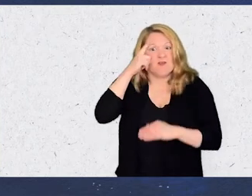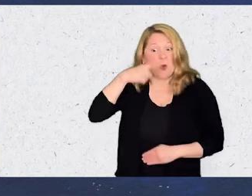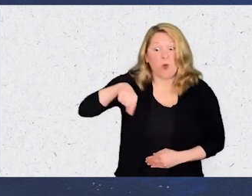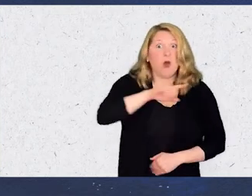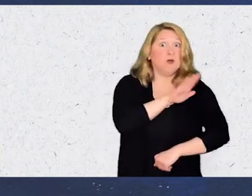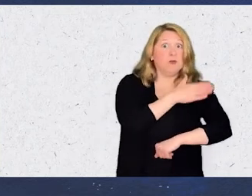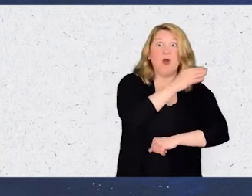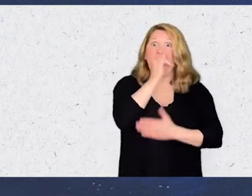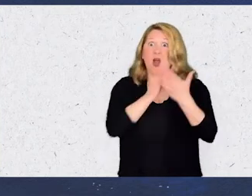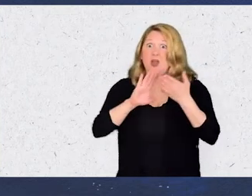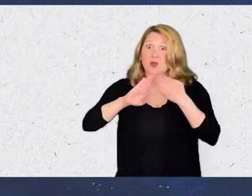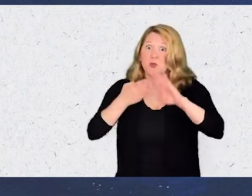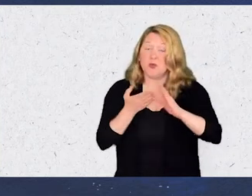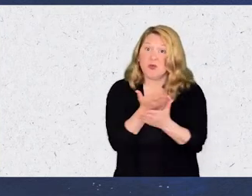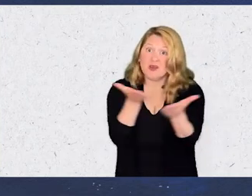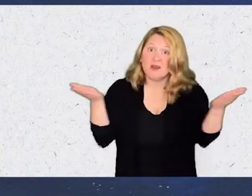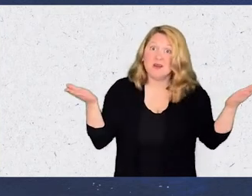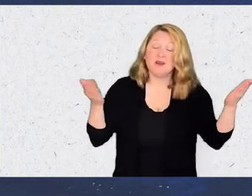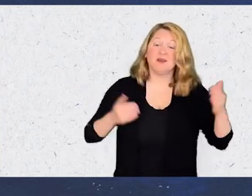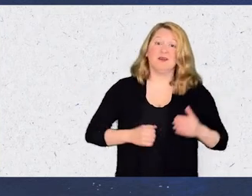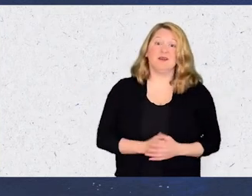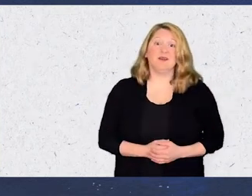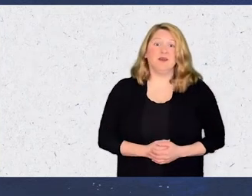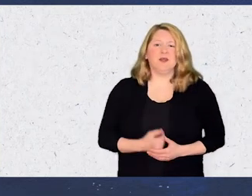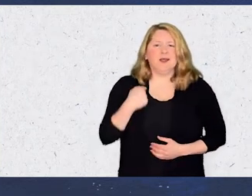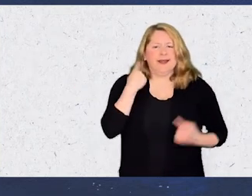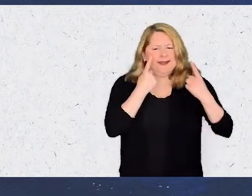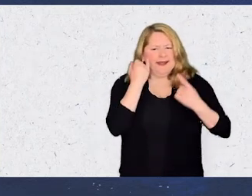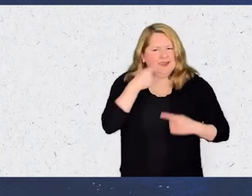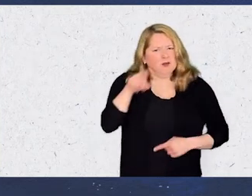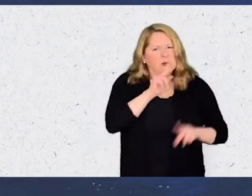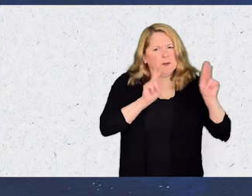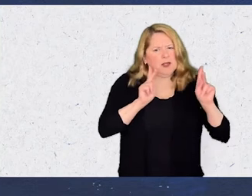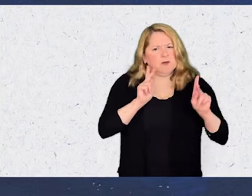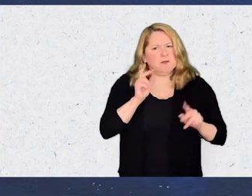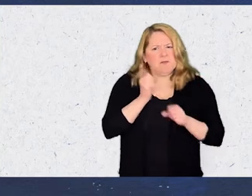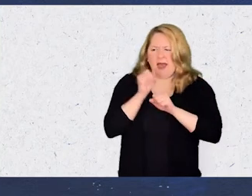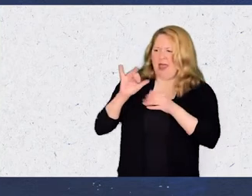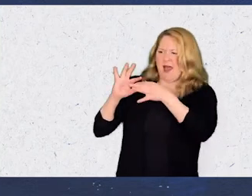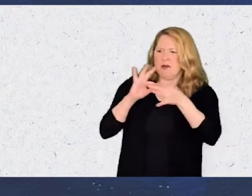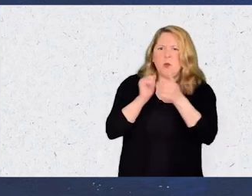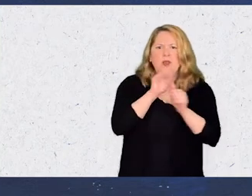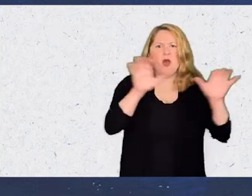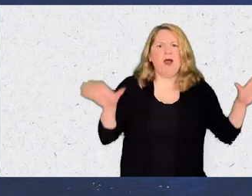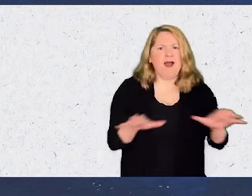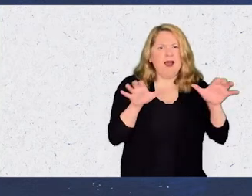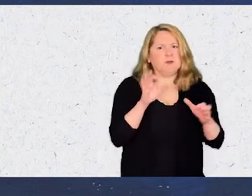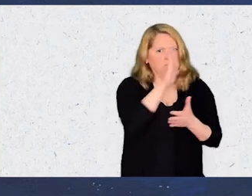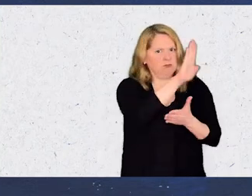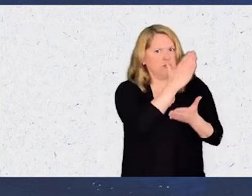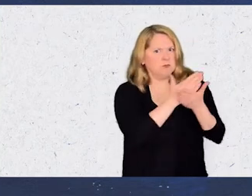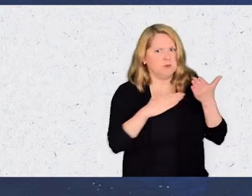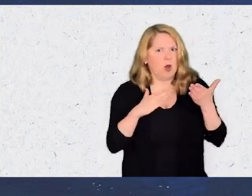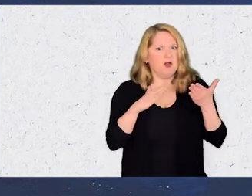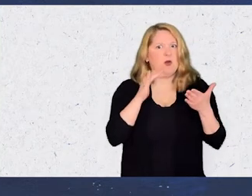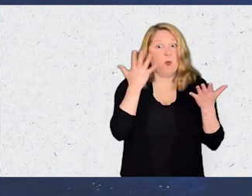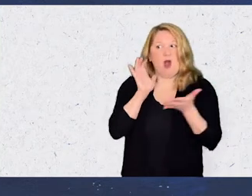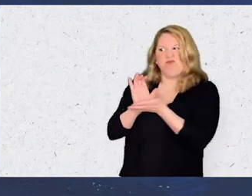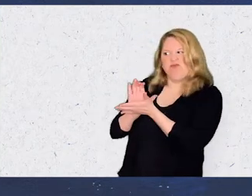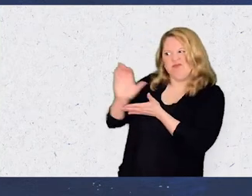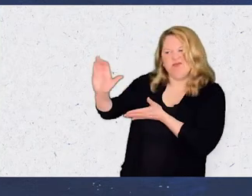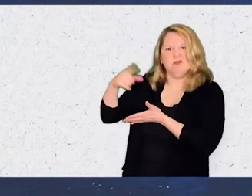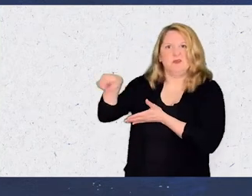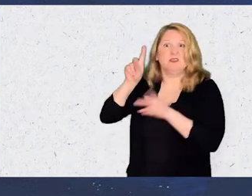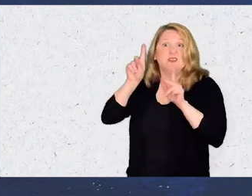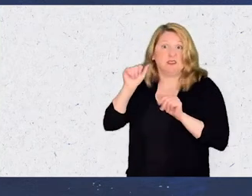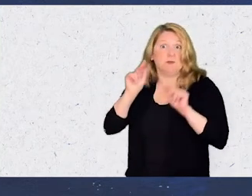accessibility in the music and arts communities I wonder if folks make the connection that their actions are, in part, what is keeping